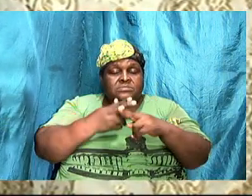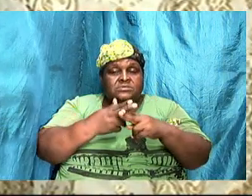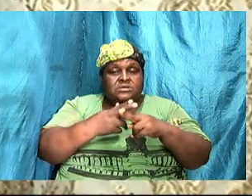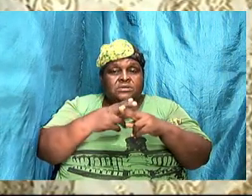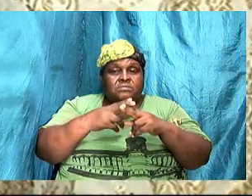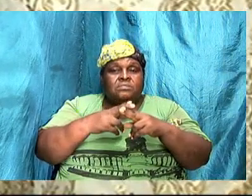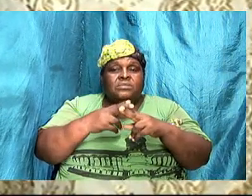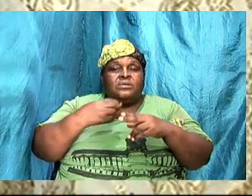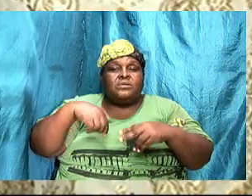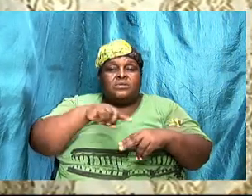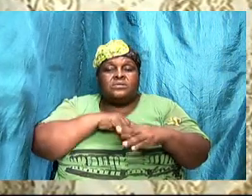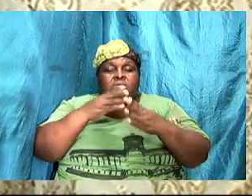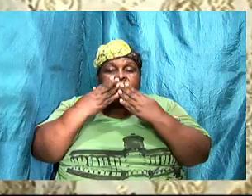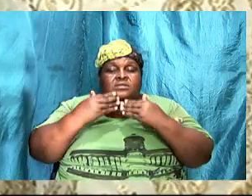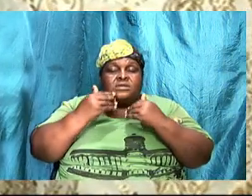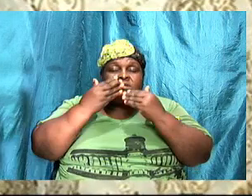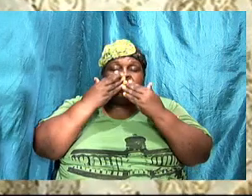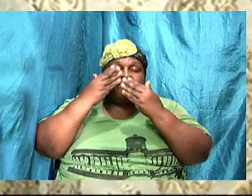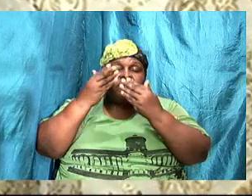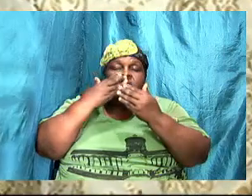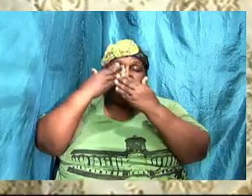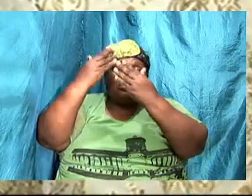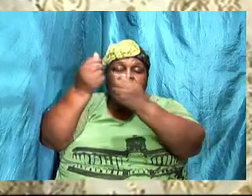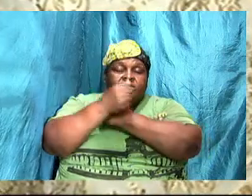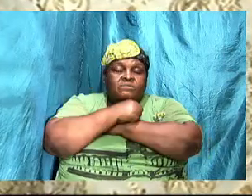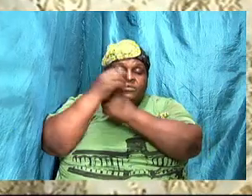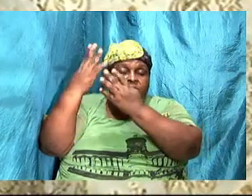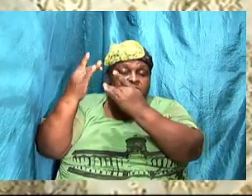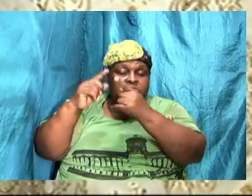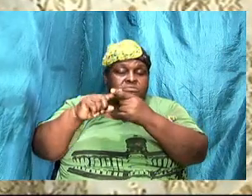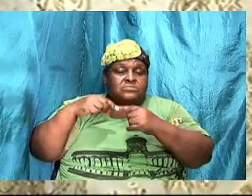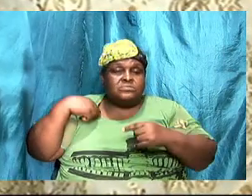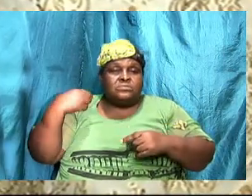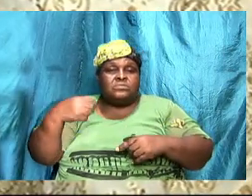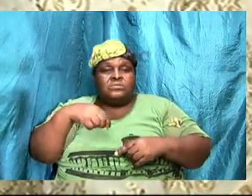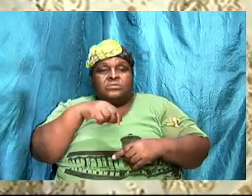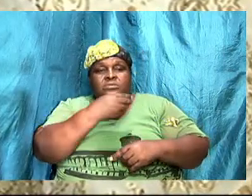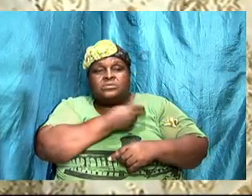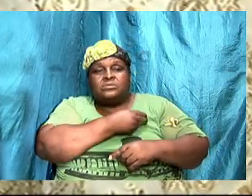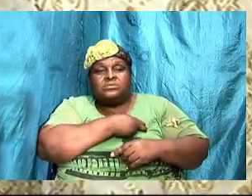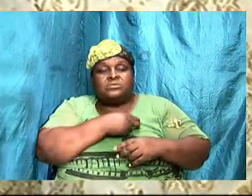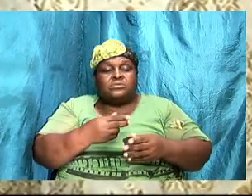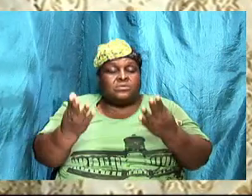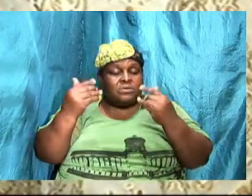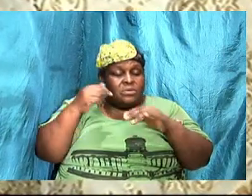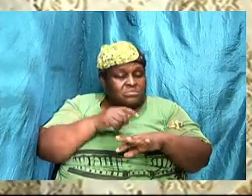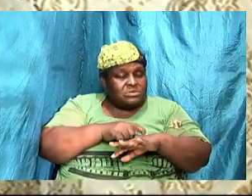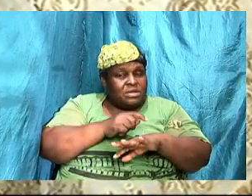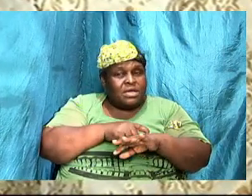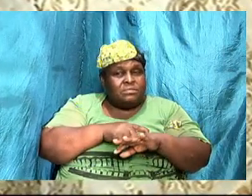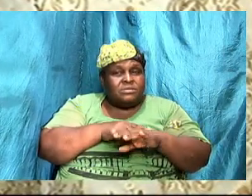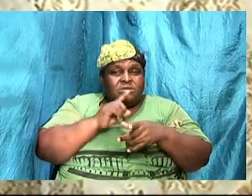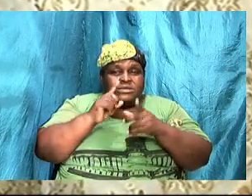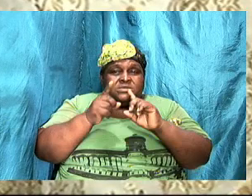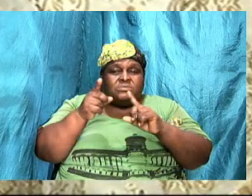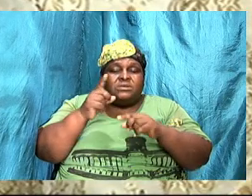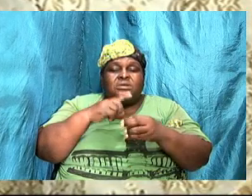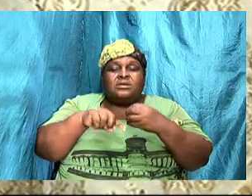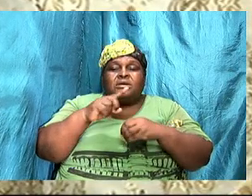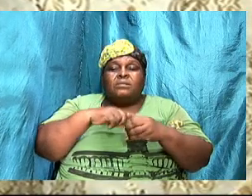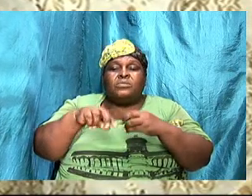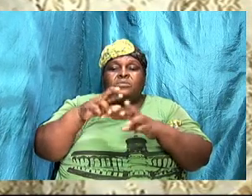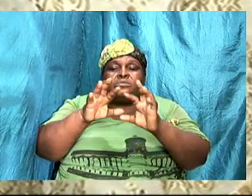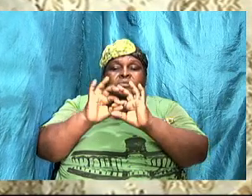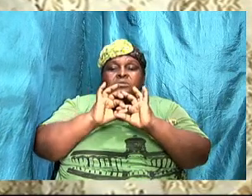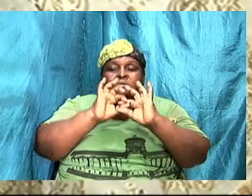We want to thank you for your love and your mercies towards us. Lord, as it comes time to talk about relationships,